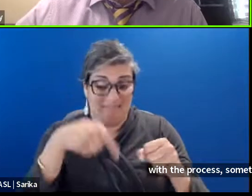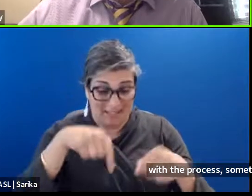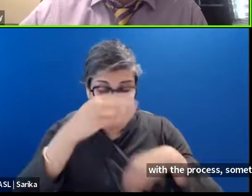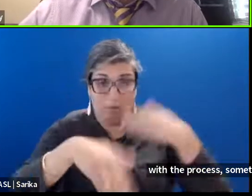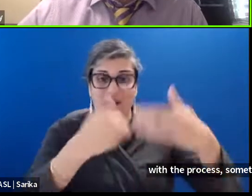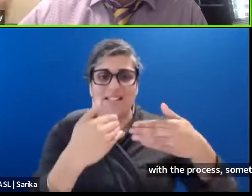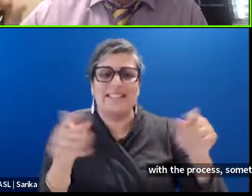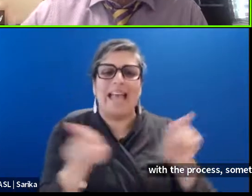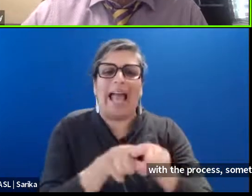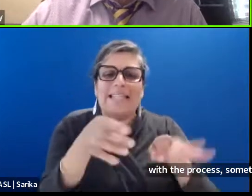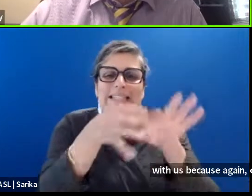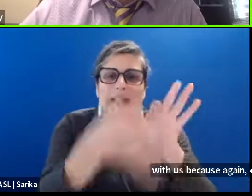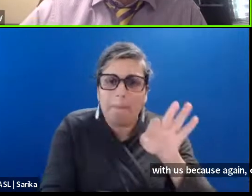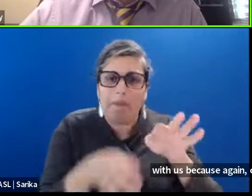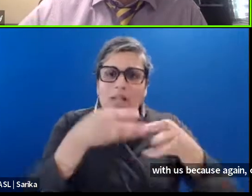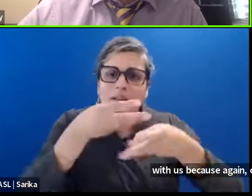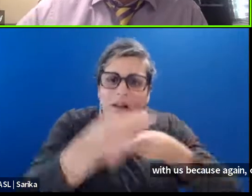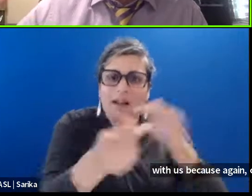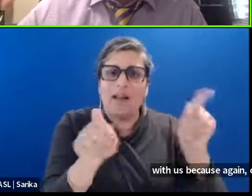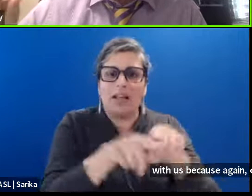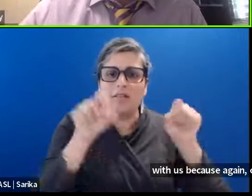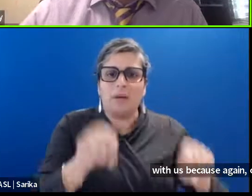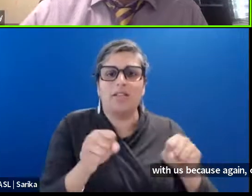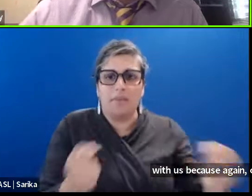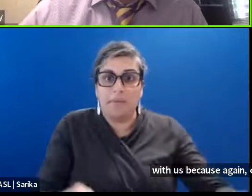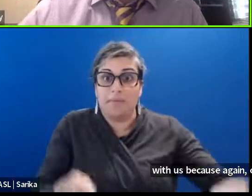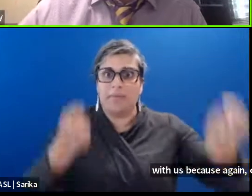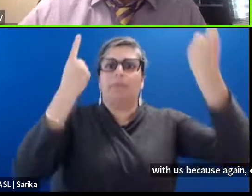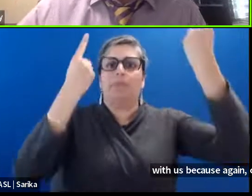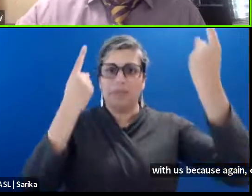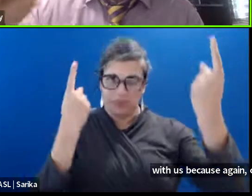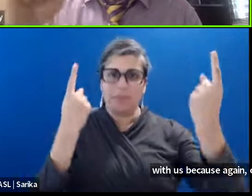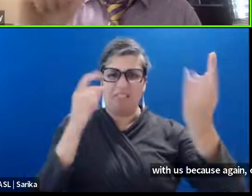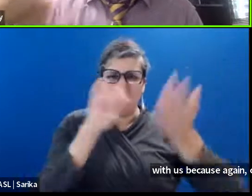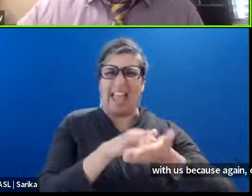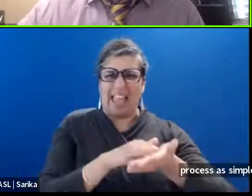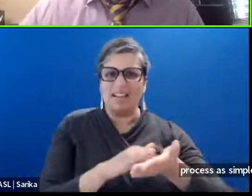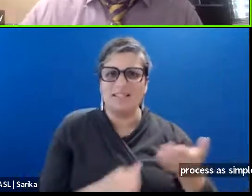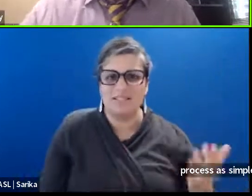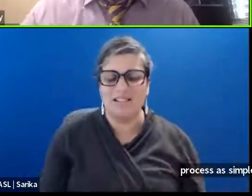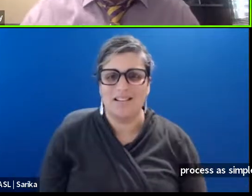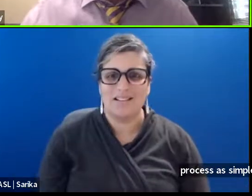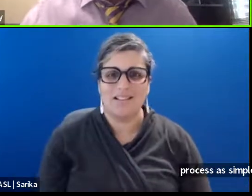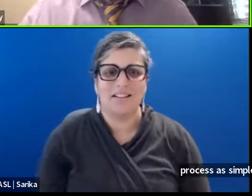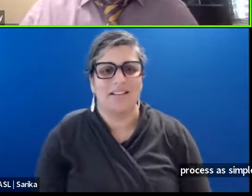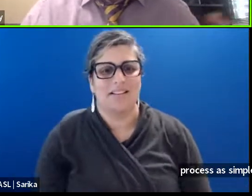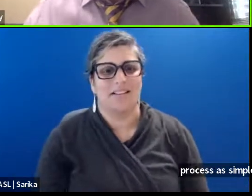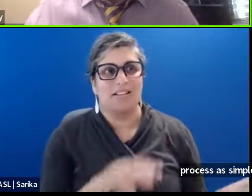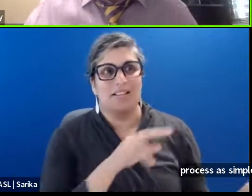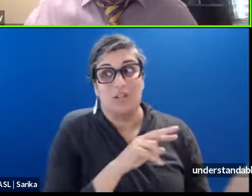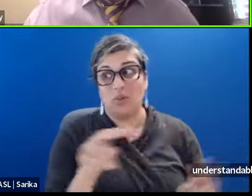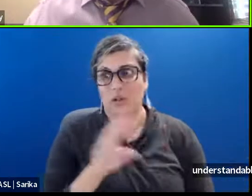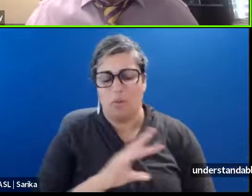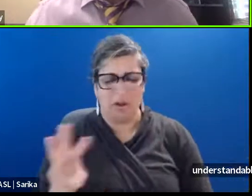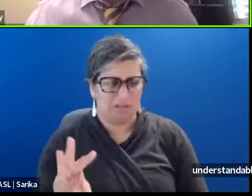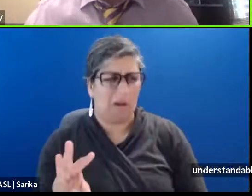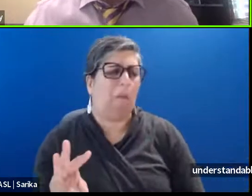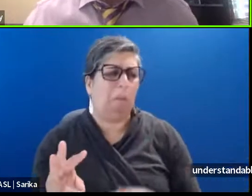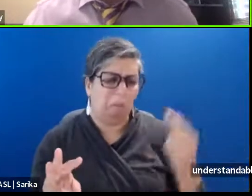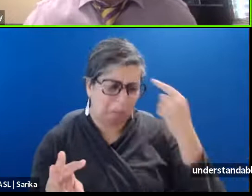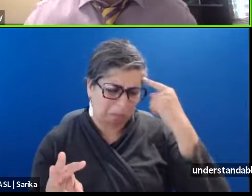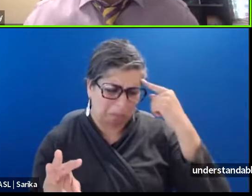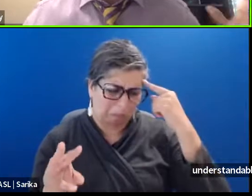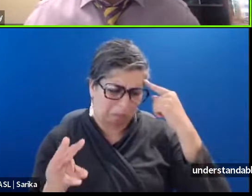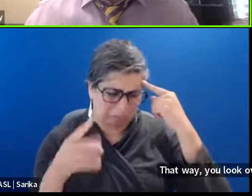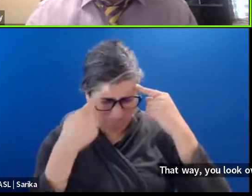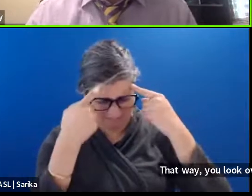as simple as possible and understandable as pro as possible. That way you look over the website, you have questions, we'll engage with